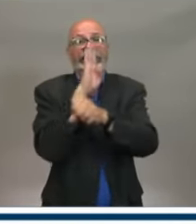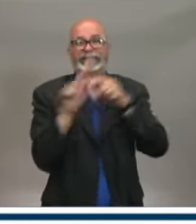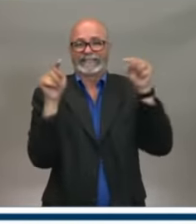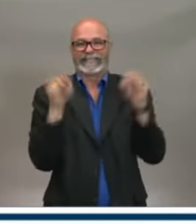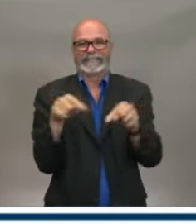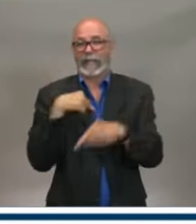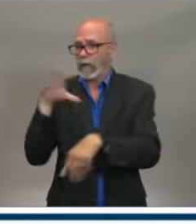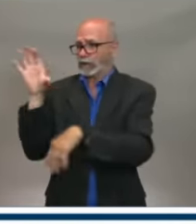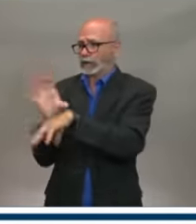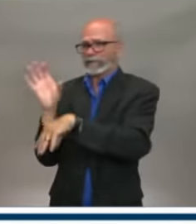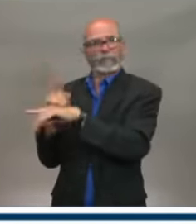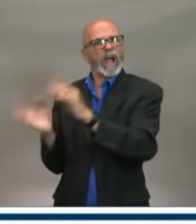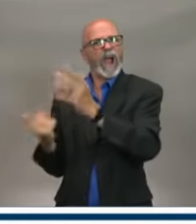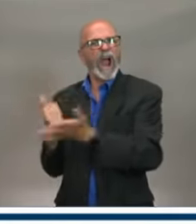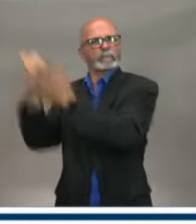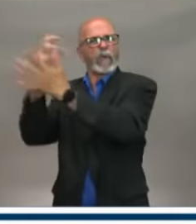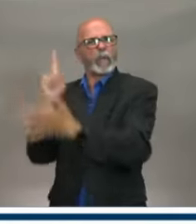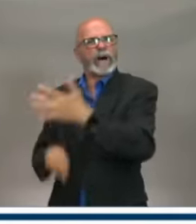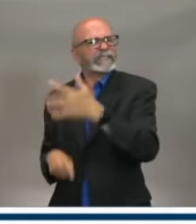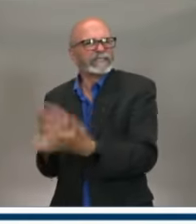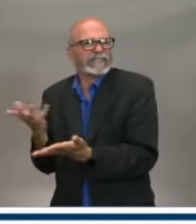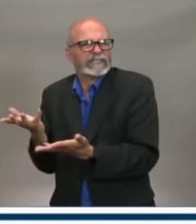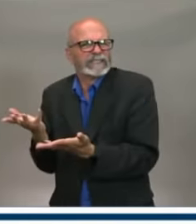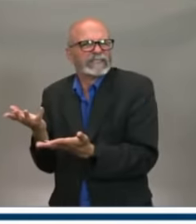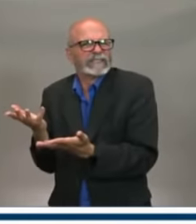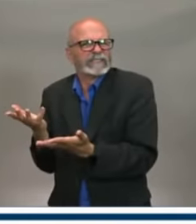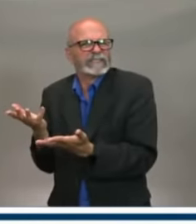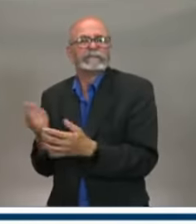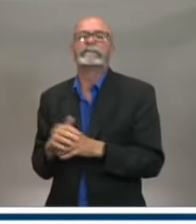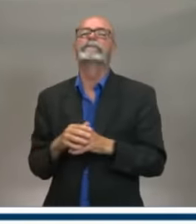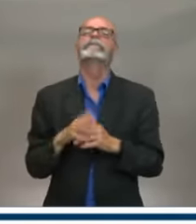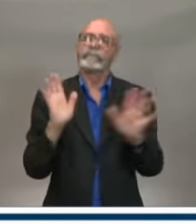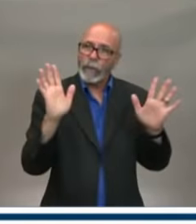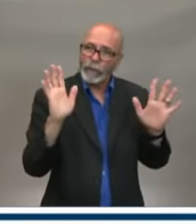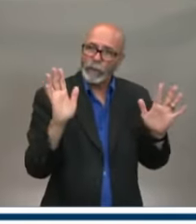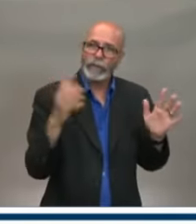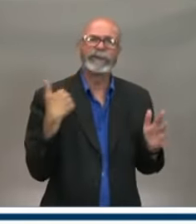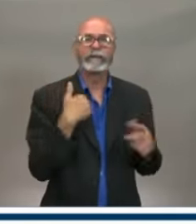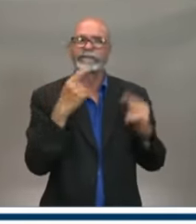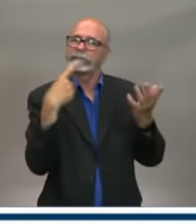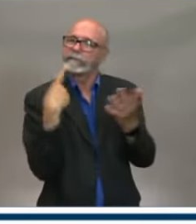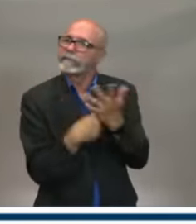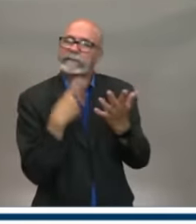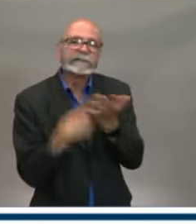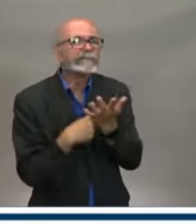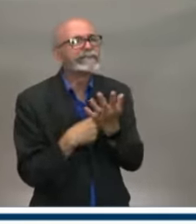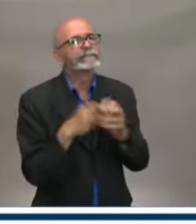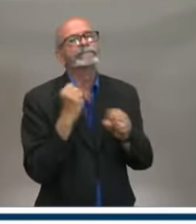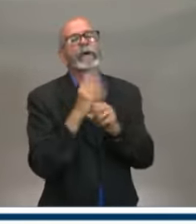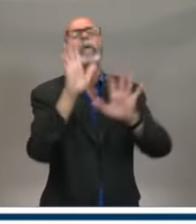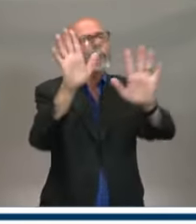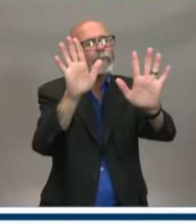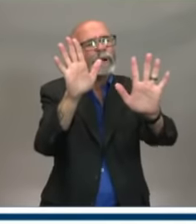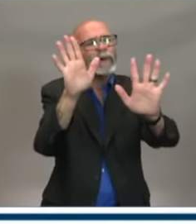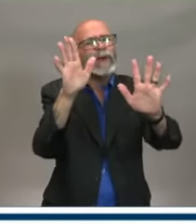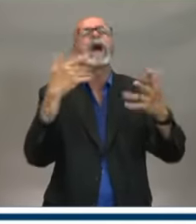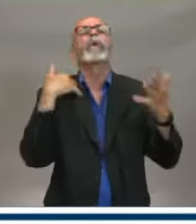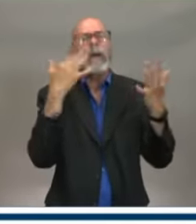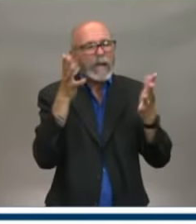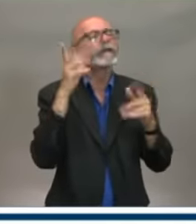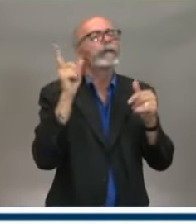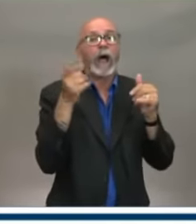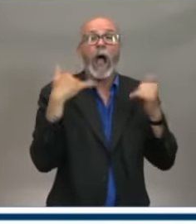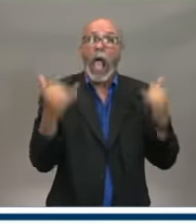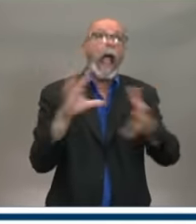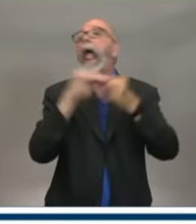how we open up on the social gathering side of things as well. But it's important that people understand that